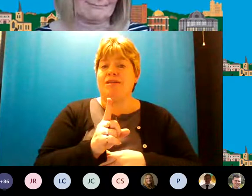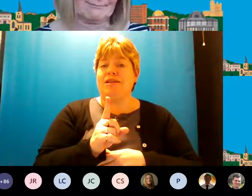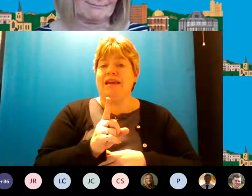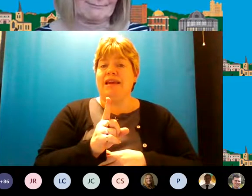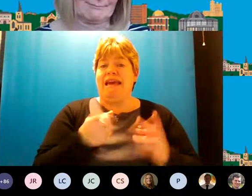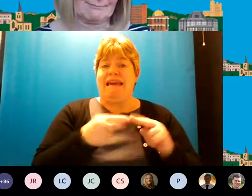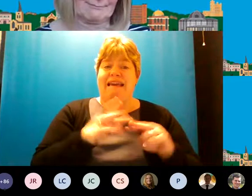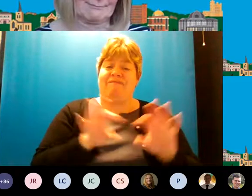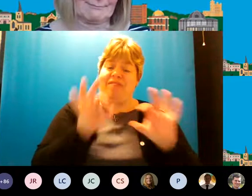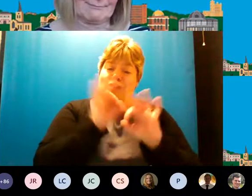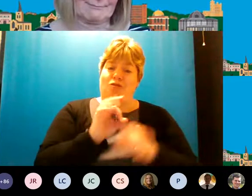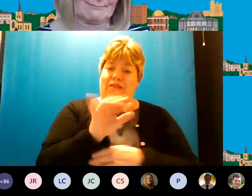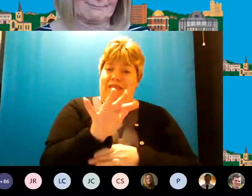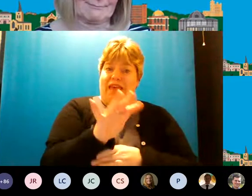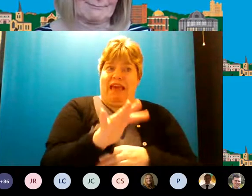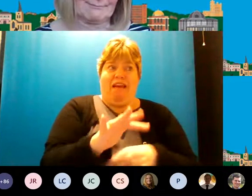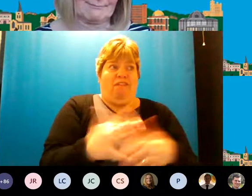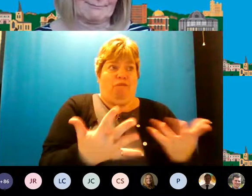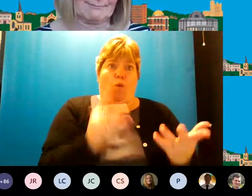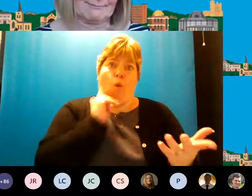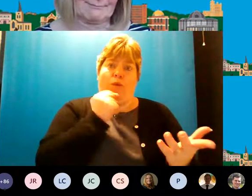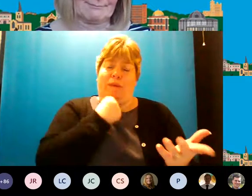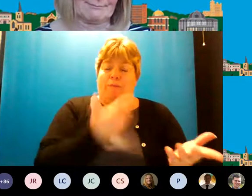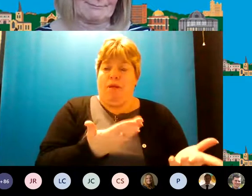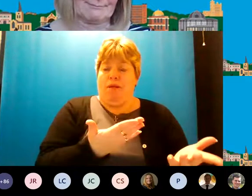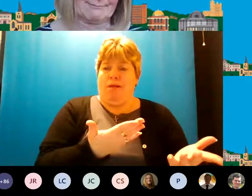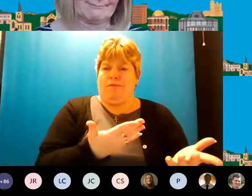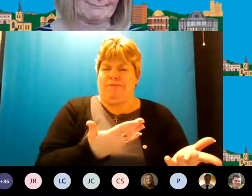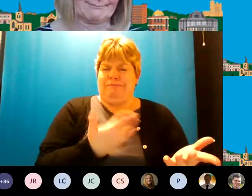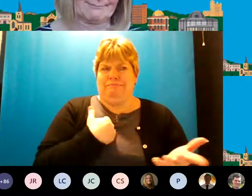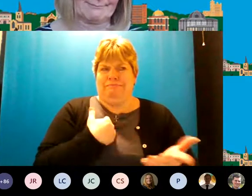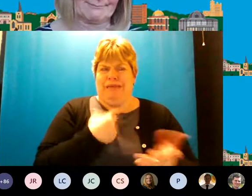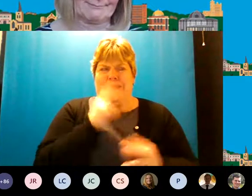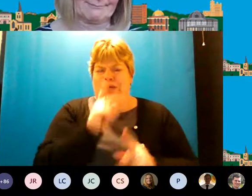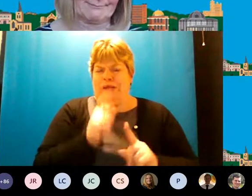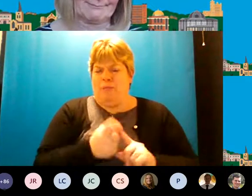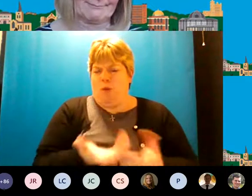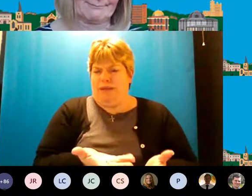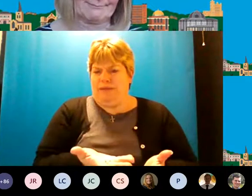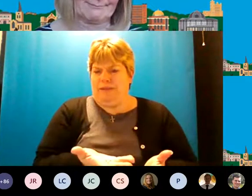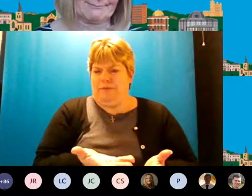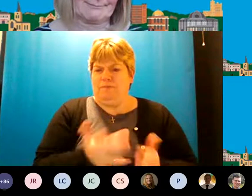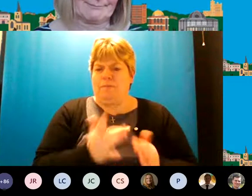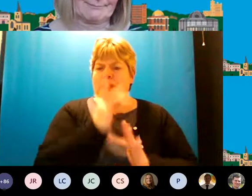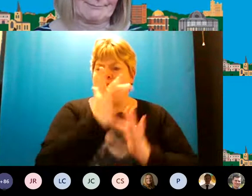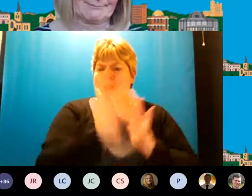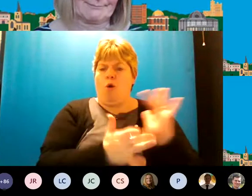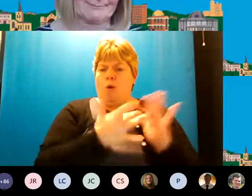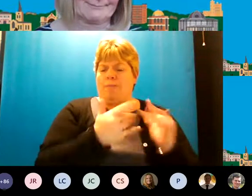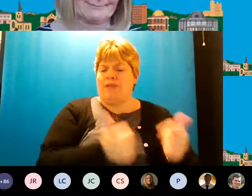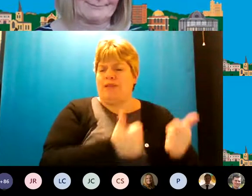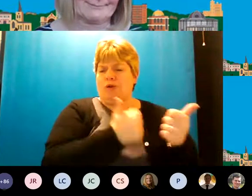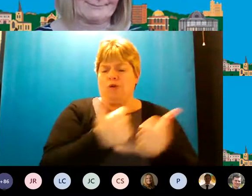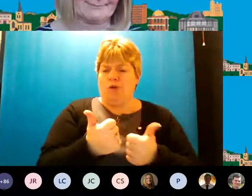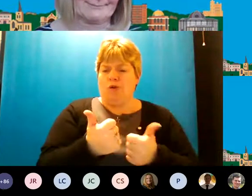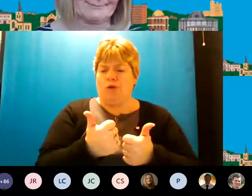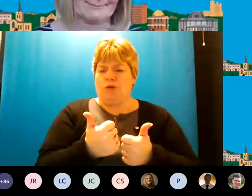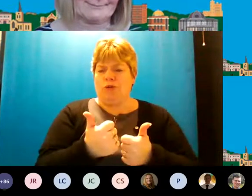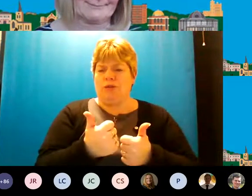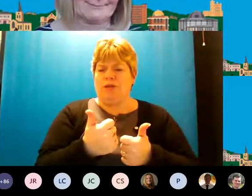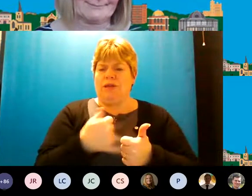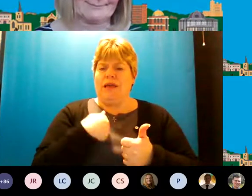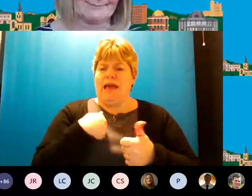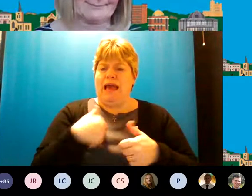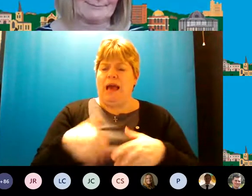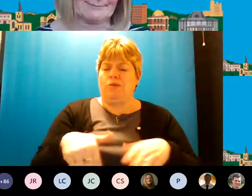there for people then i don't quite see the point um websites are all very good and i was actually part of